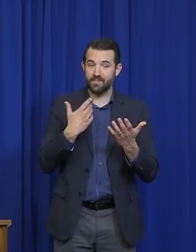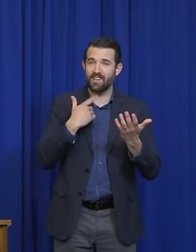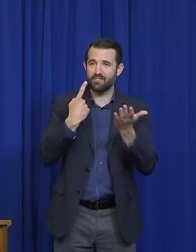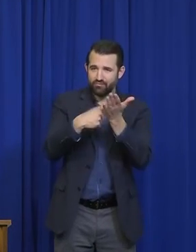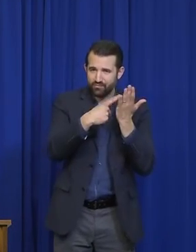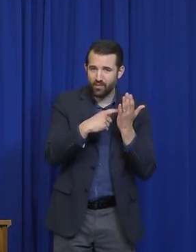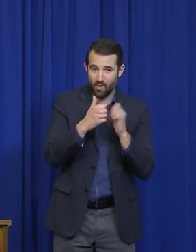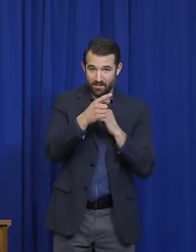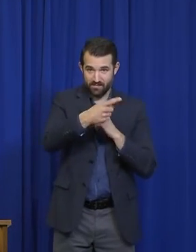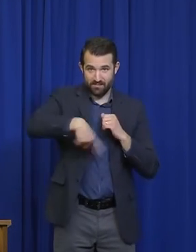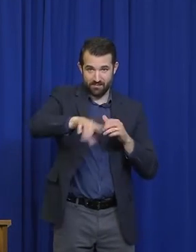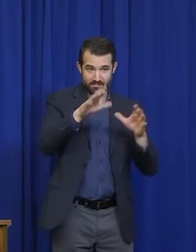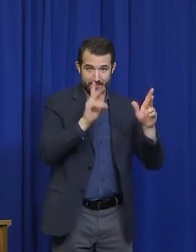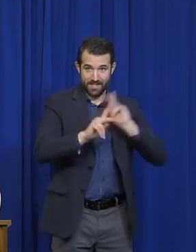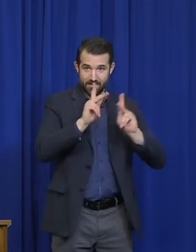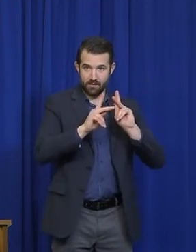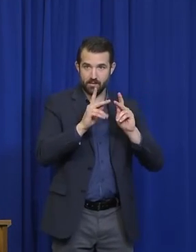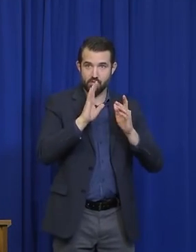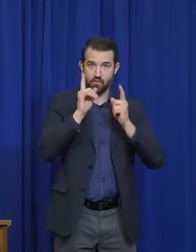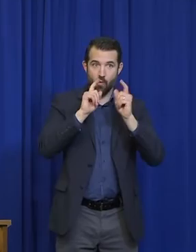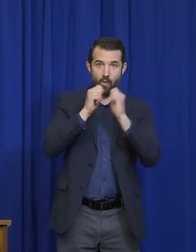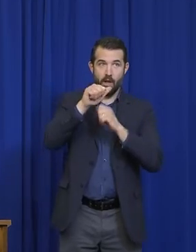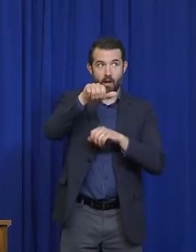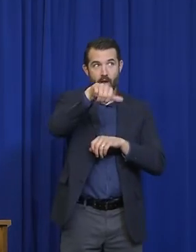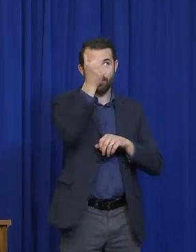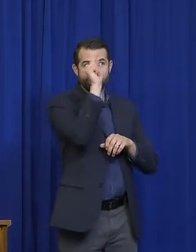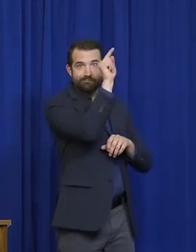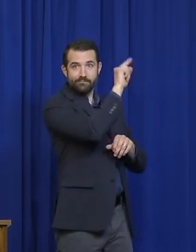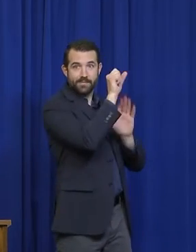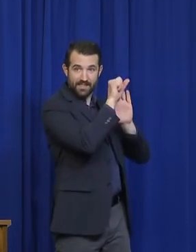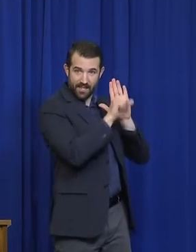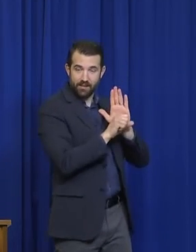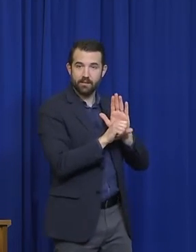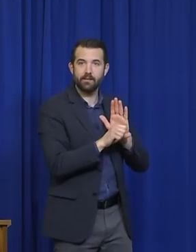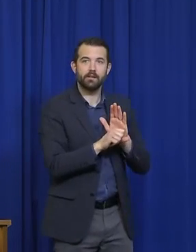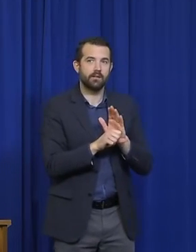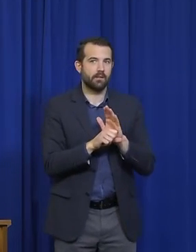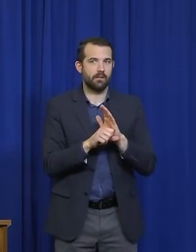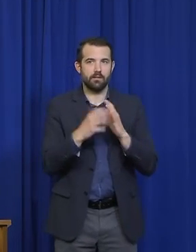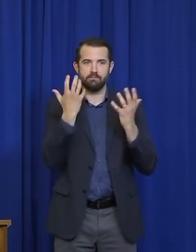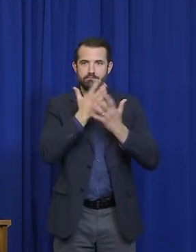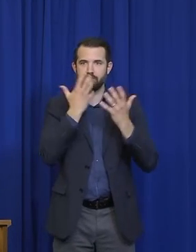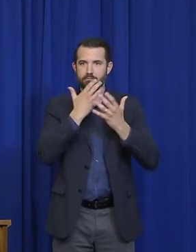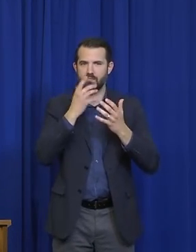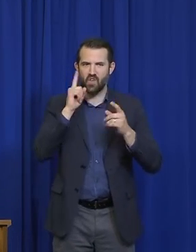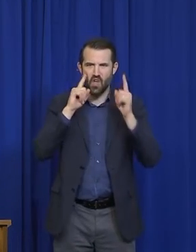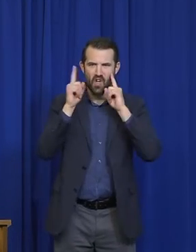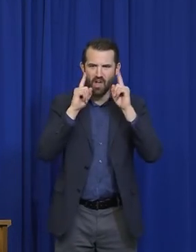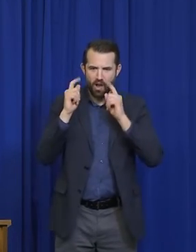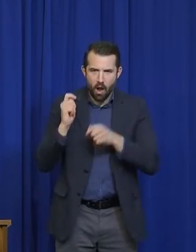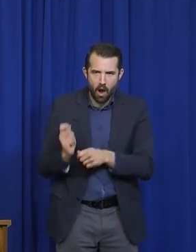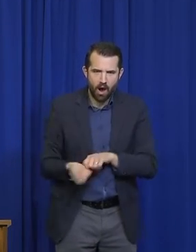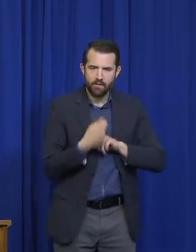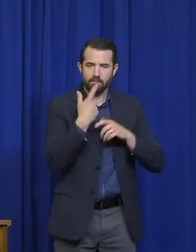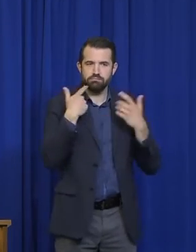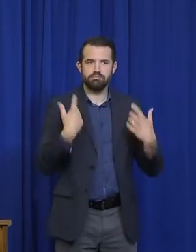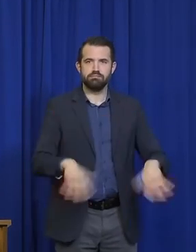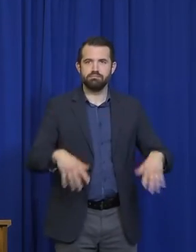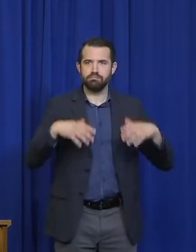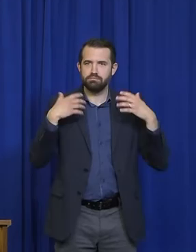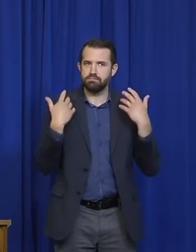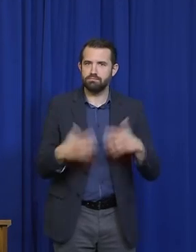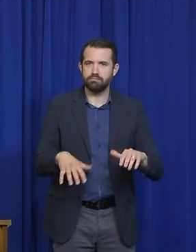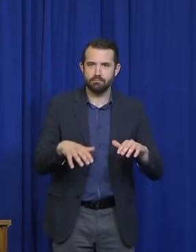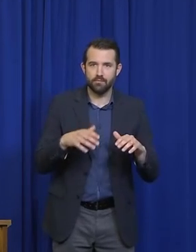golf courses. They're getting the same sort of lobbying effort. We want to be sure that because Massachusetts has not yet opened golf courses,